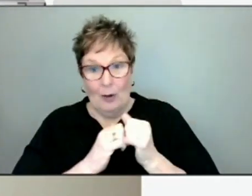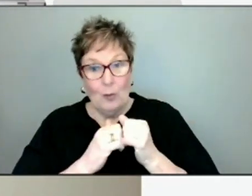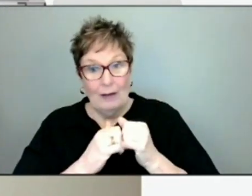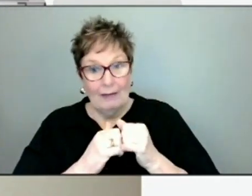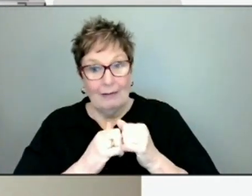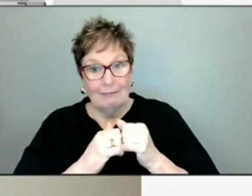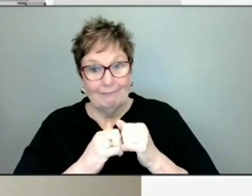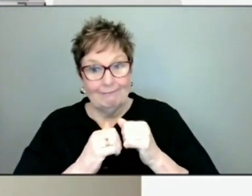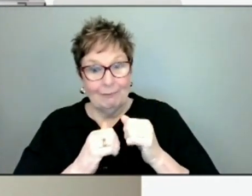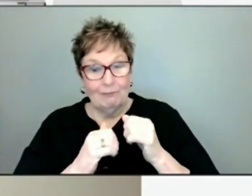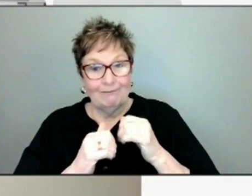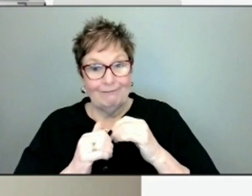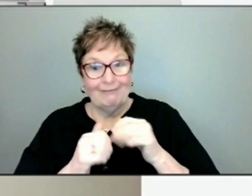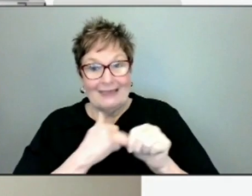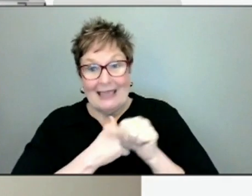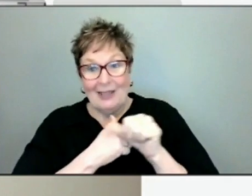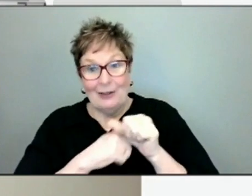vaccine.